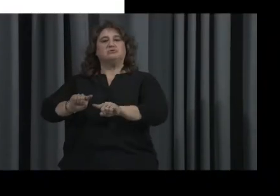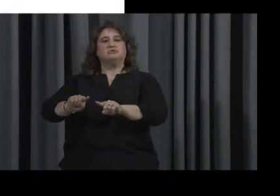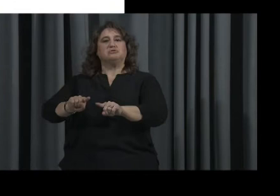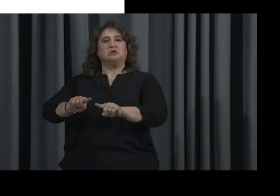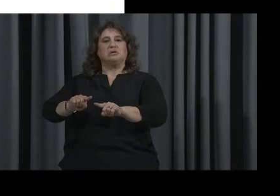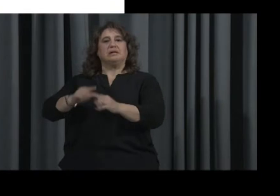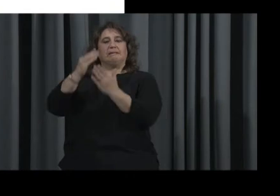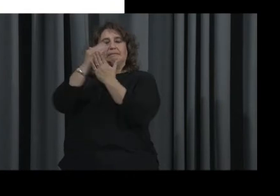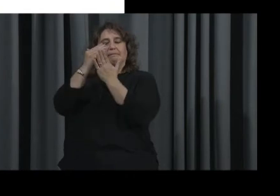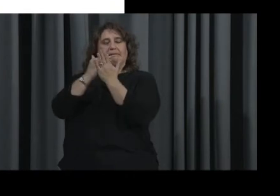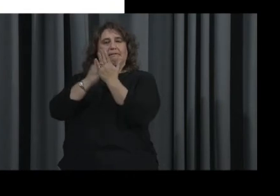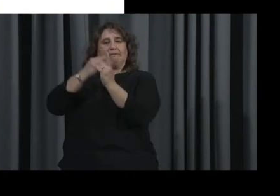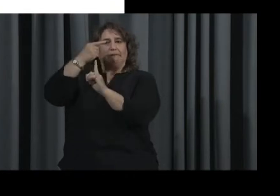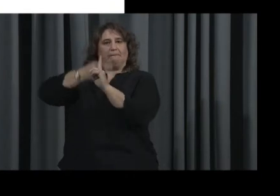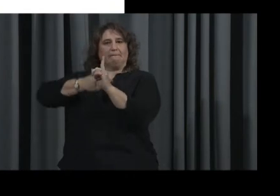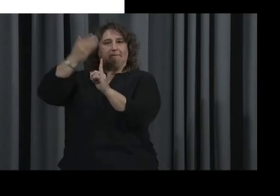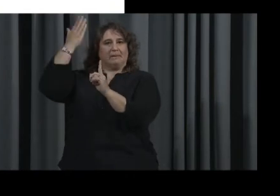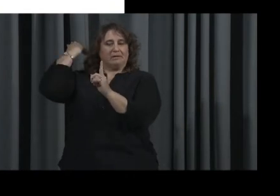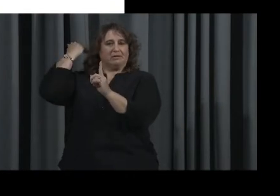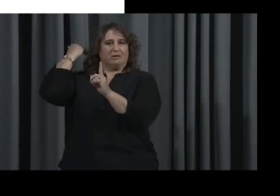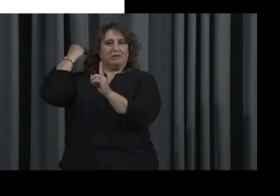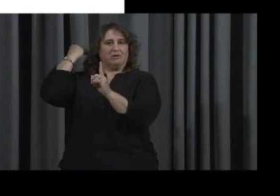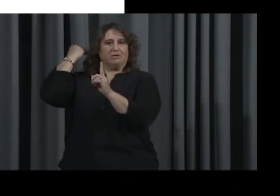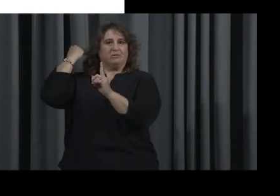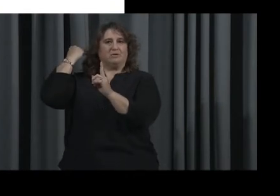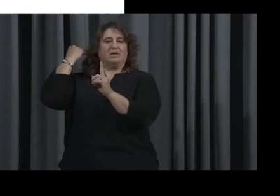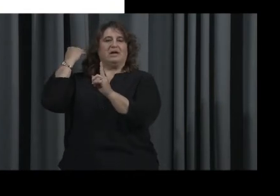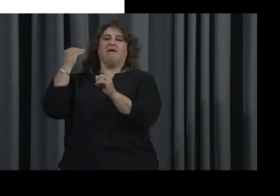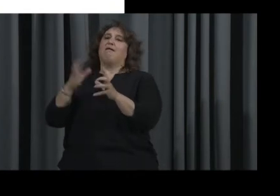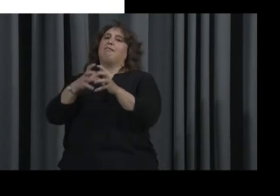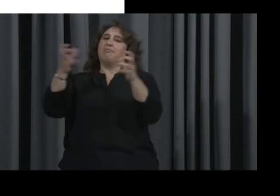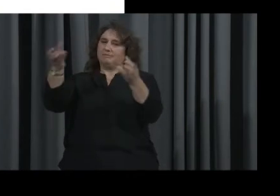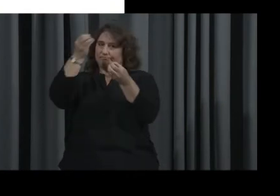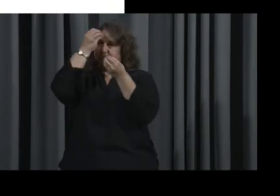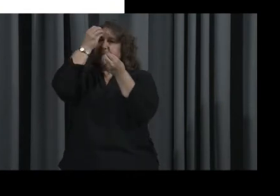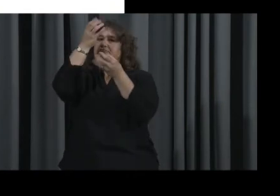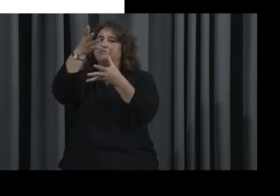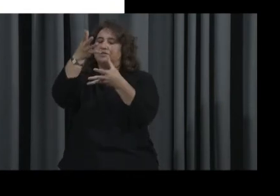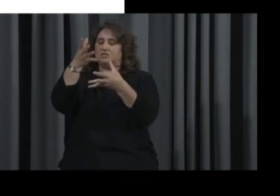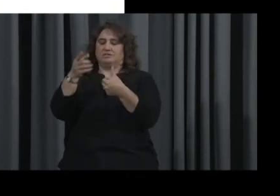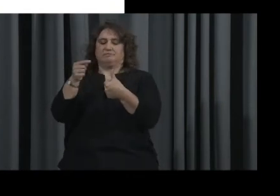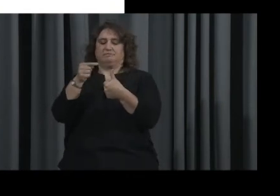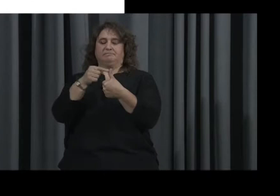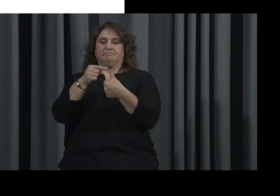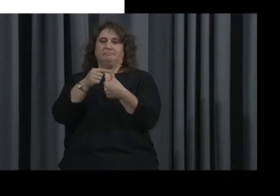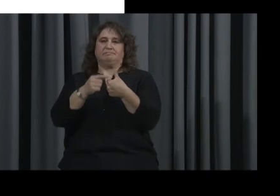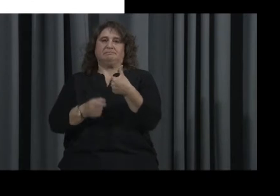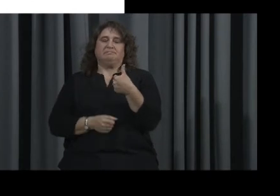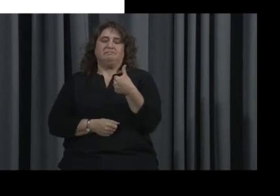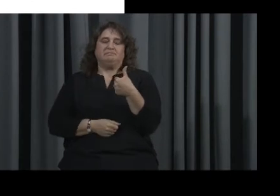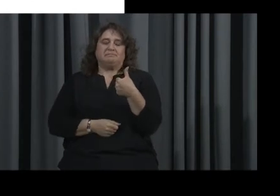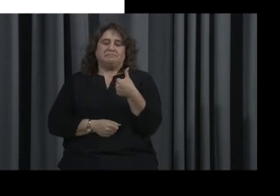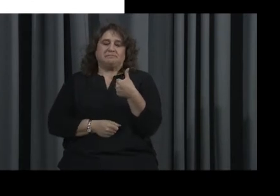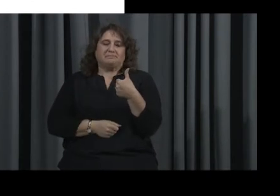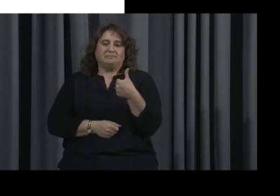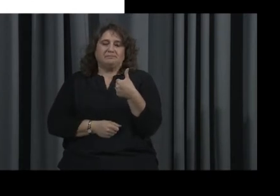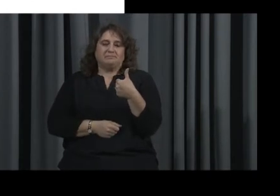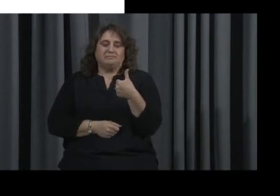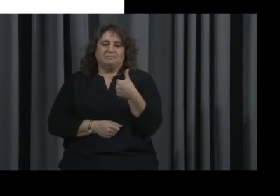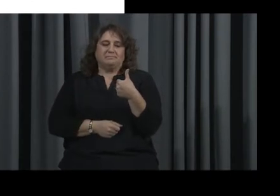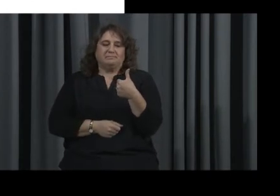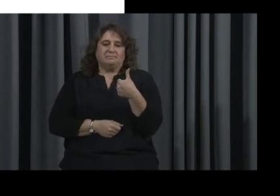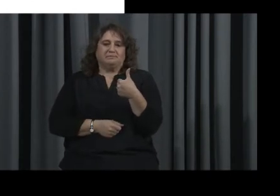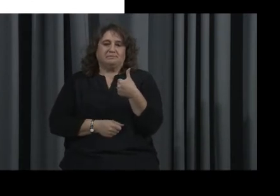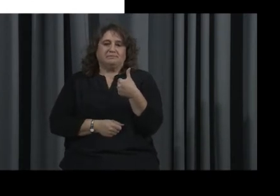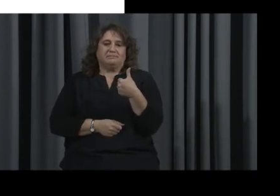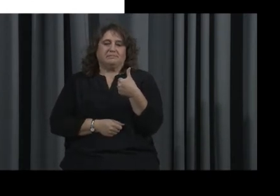we covered lots of wonderful information. One of the things was, the first activity, was we